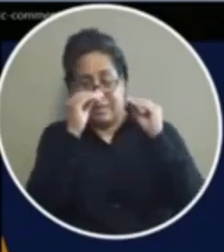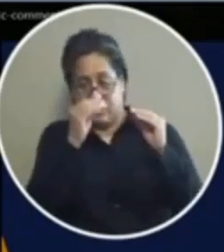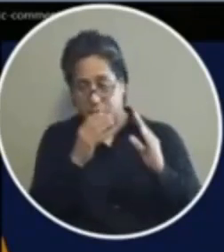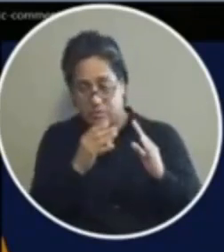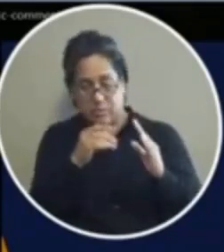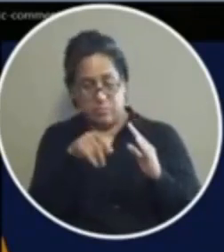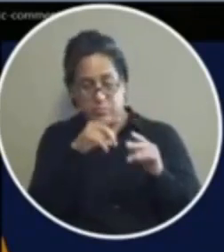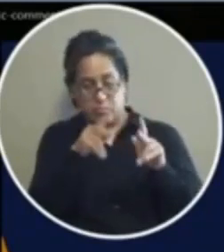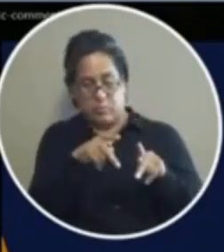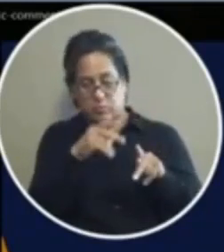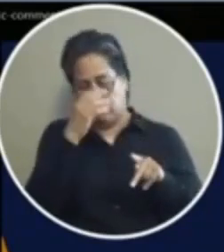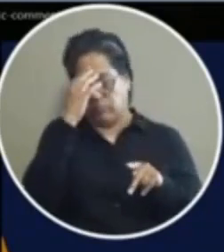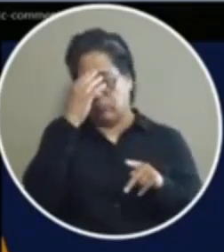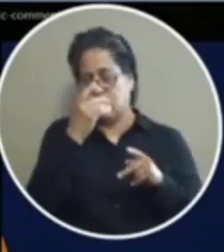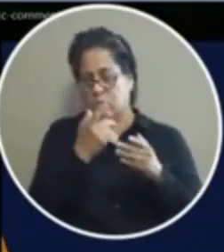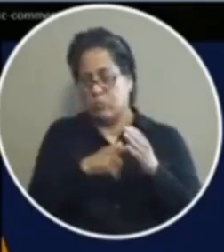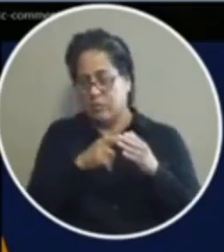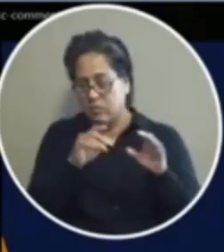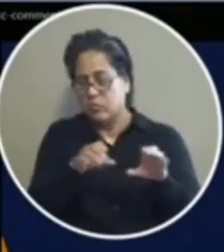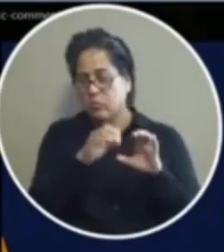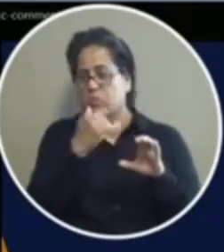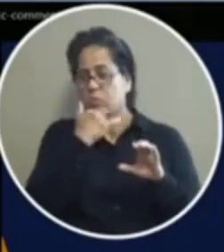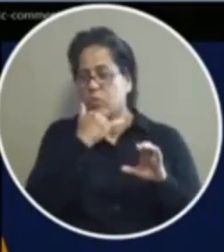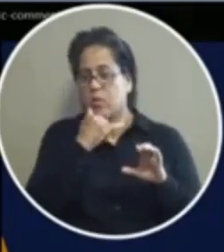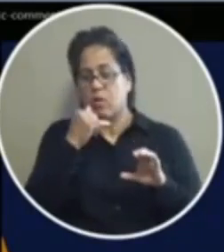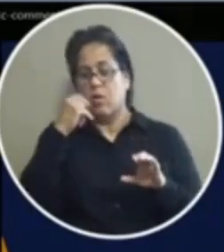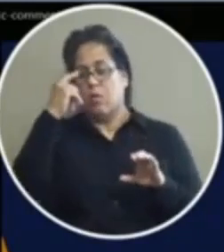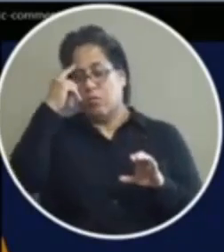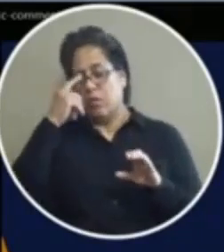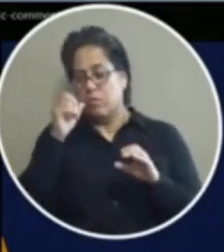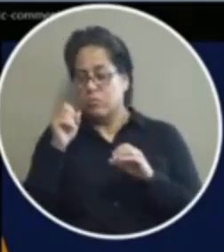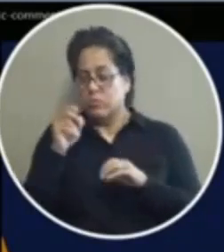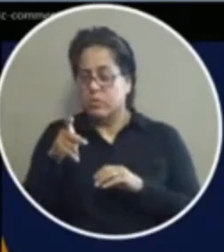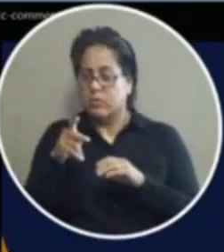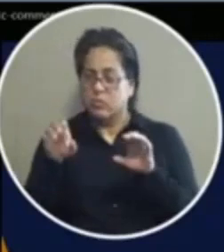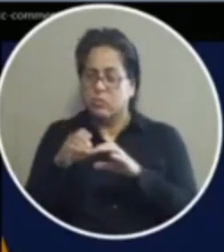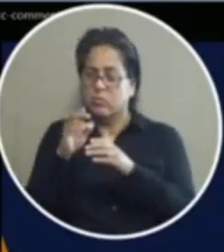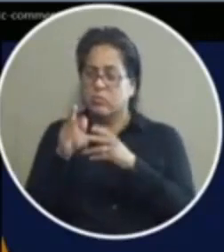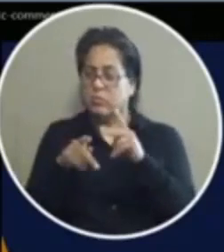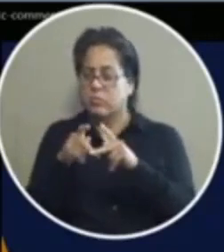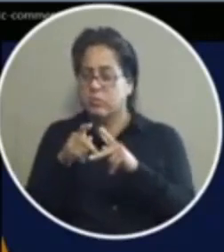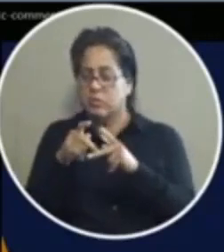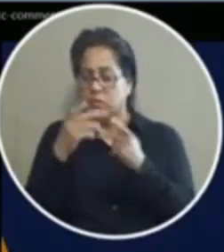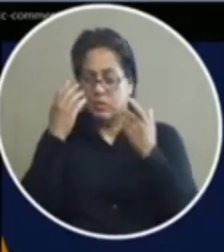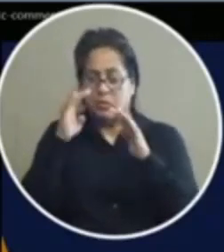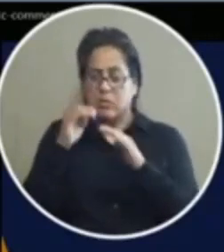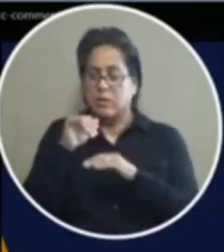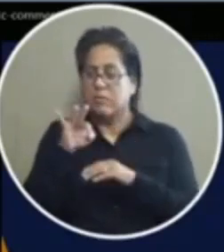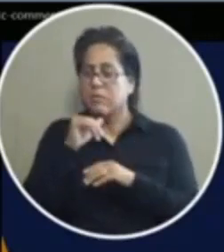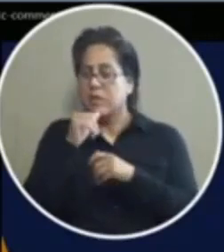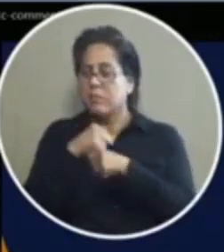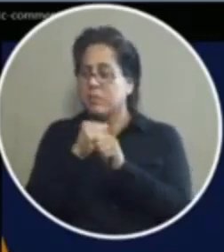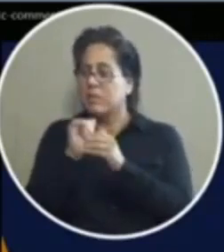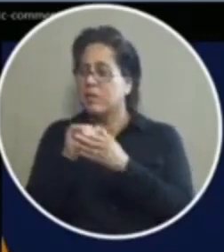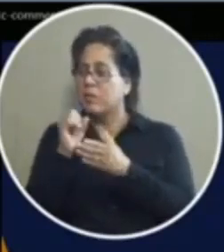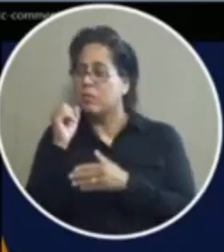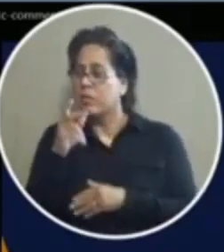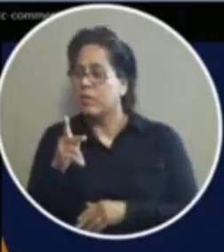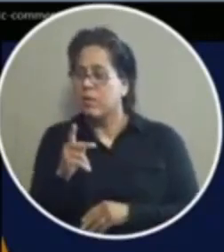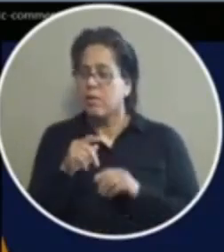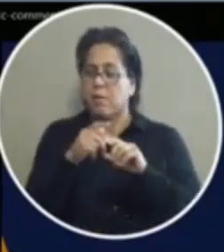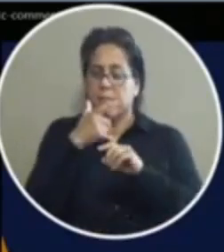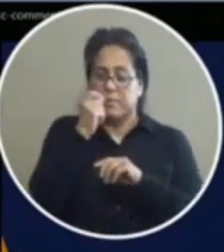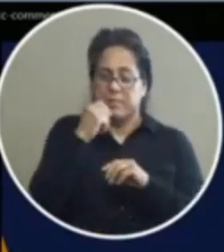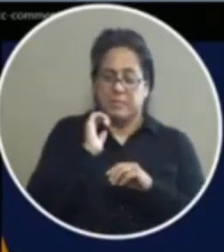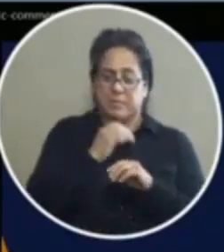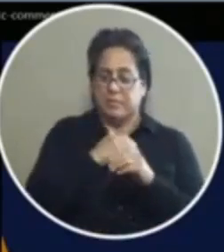all the wrong he was doing towards them he thought it was okay to do it to people that didn't know any better it didn't make it okay because our city